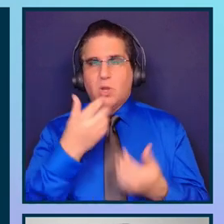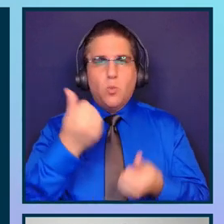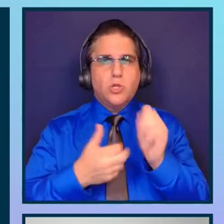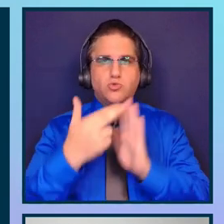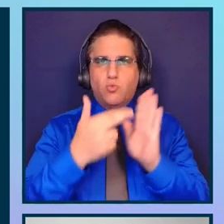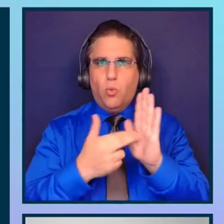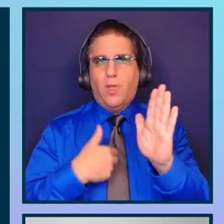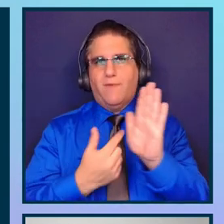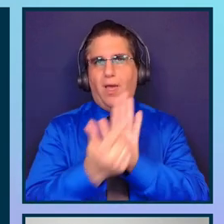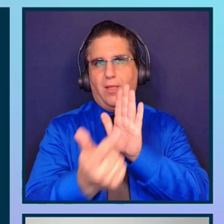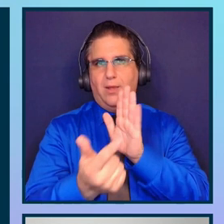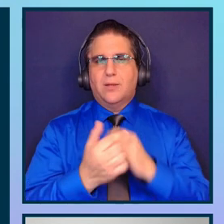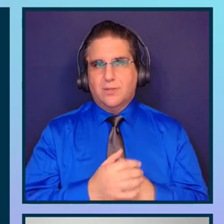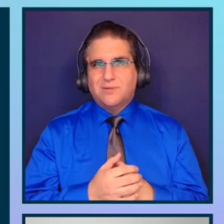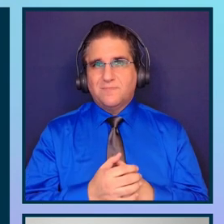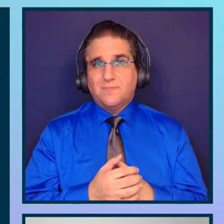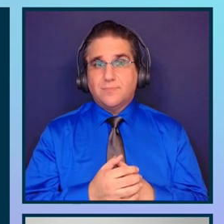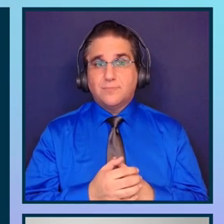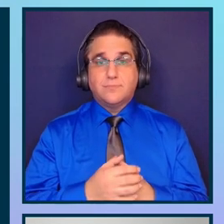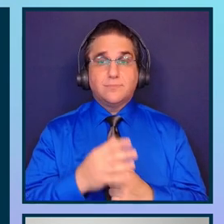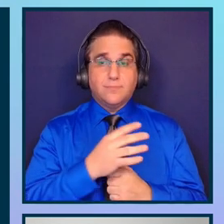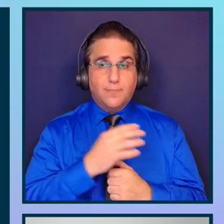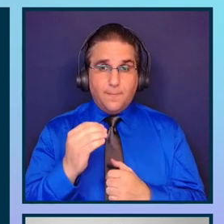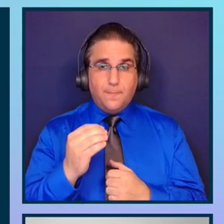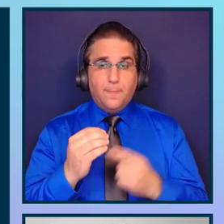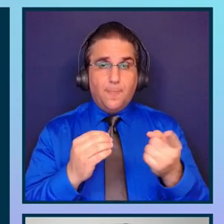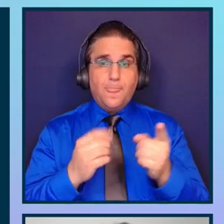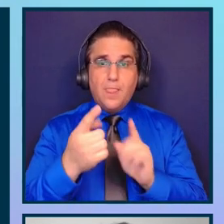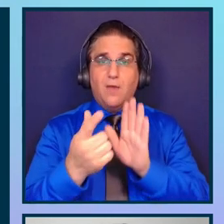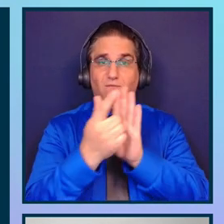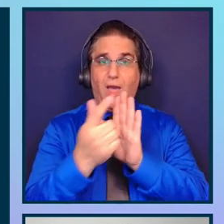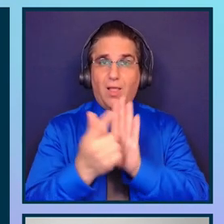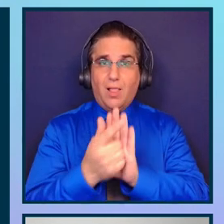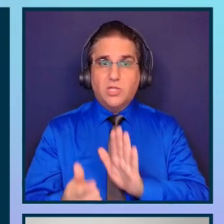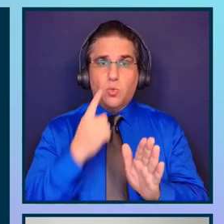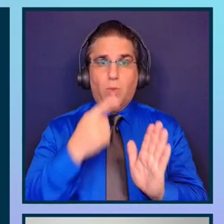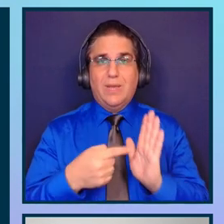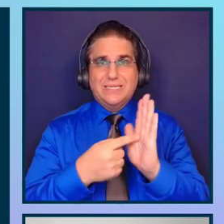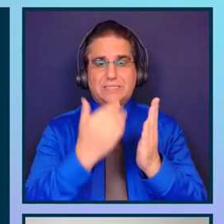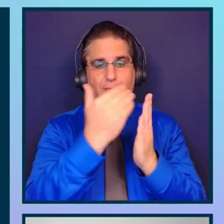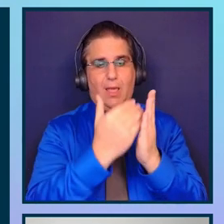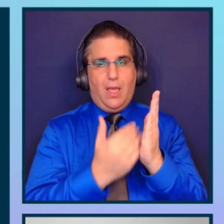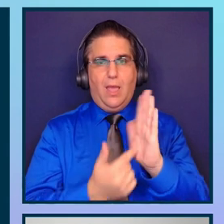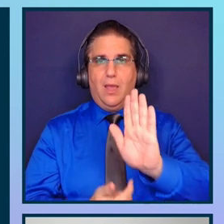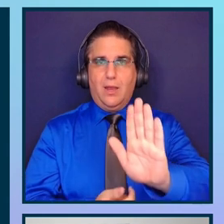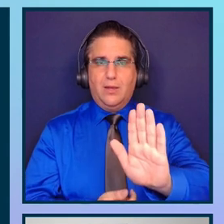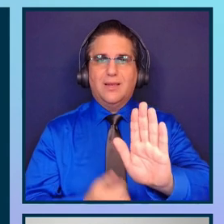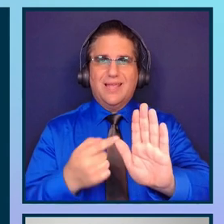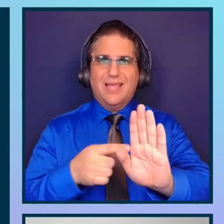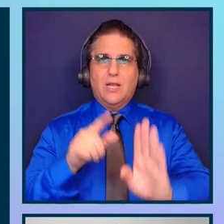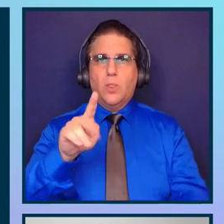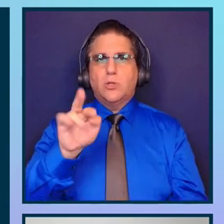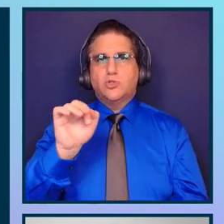violating. As well, those violations can be displayed or are going to be displayed in the